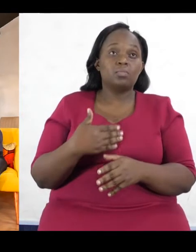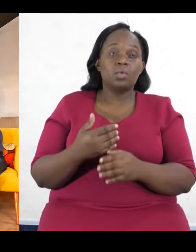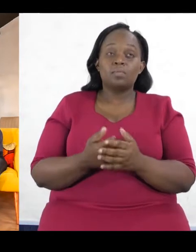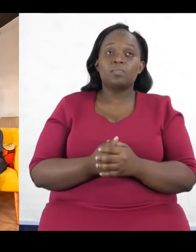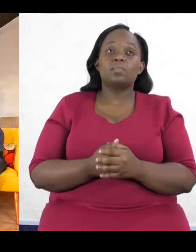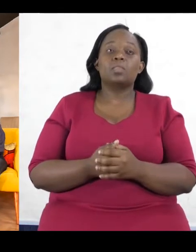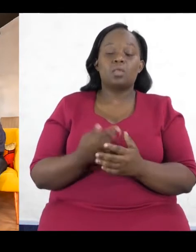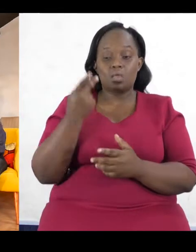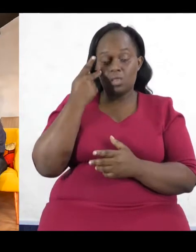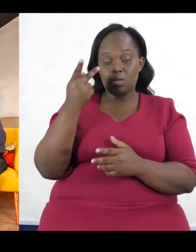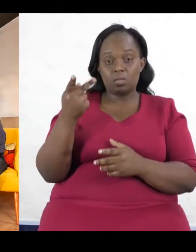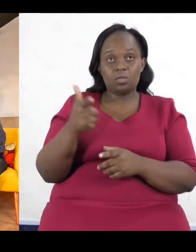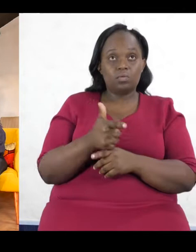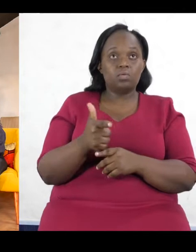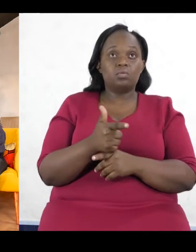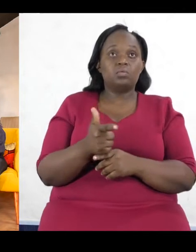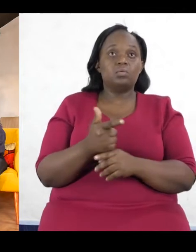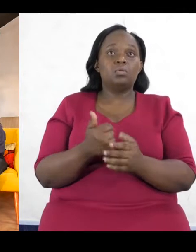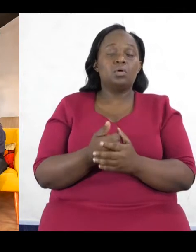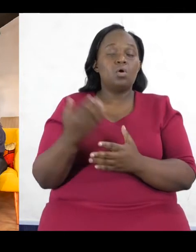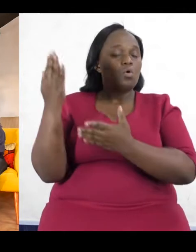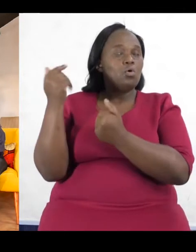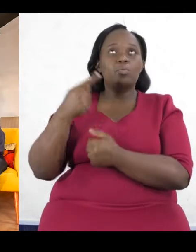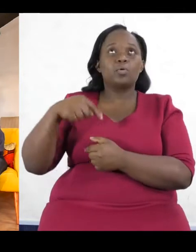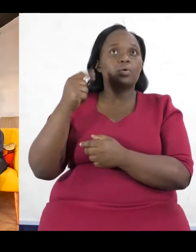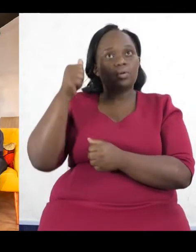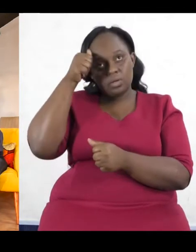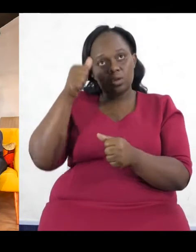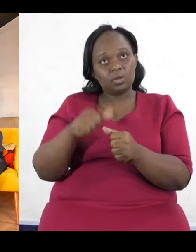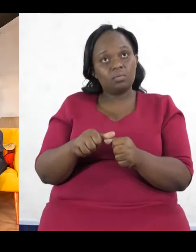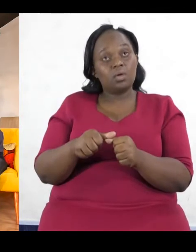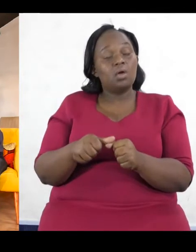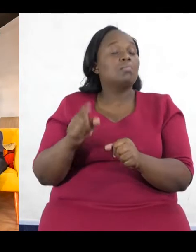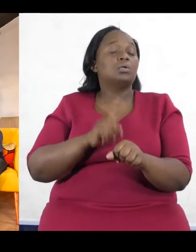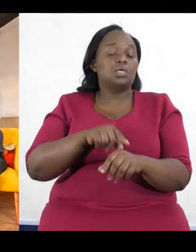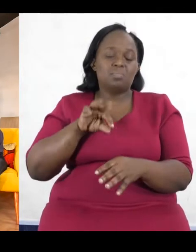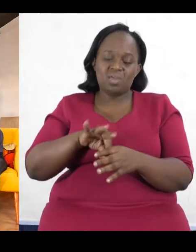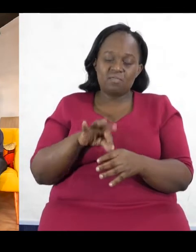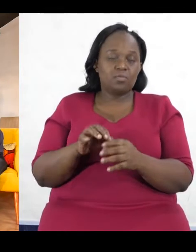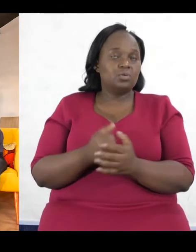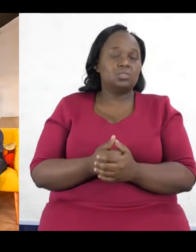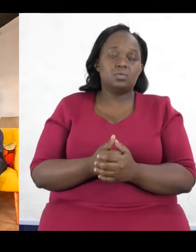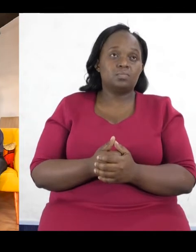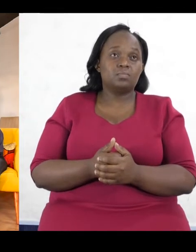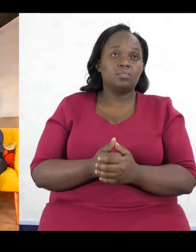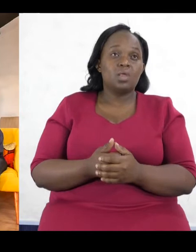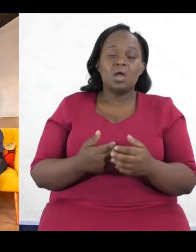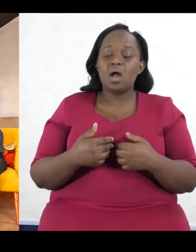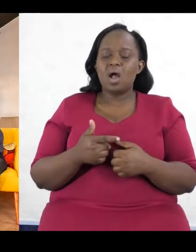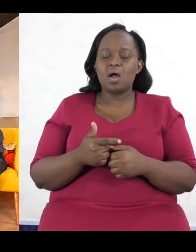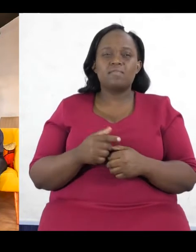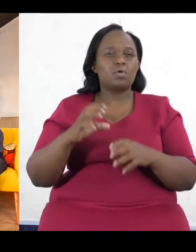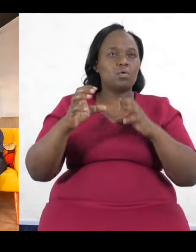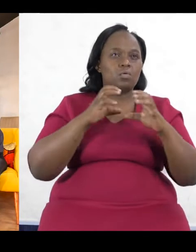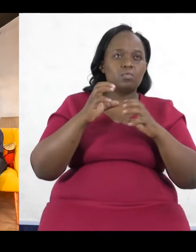during the actual election. hope they remember. But yeah, there's been that conversation on Fagiawate. But we